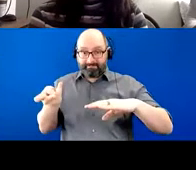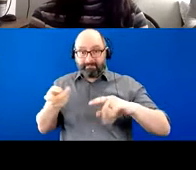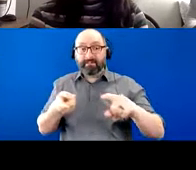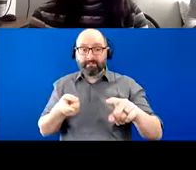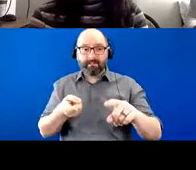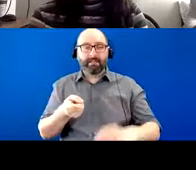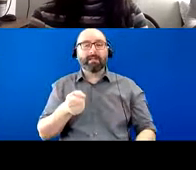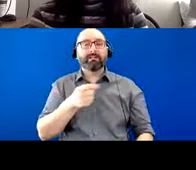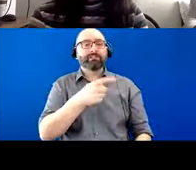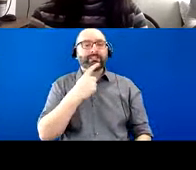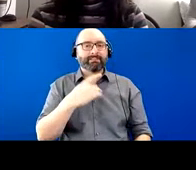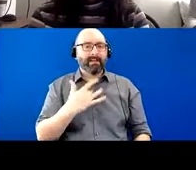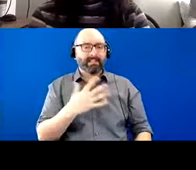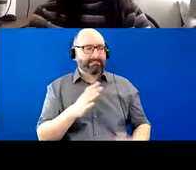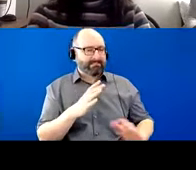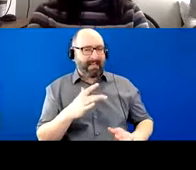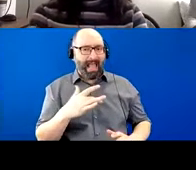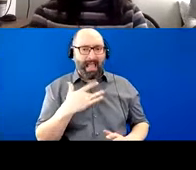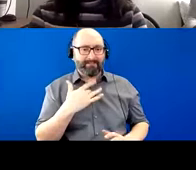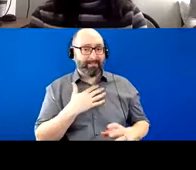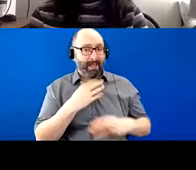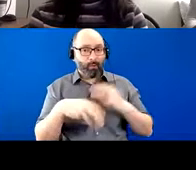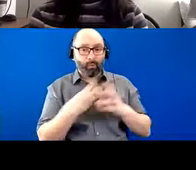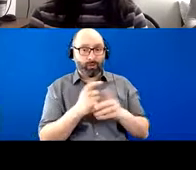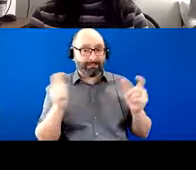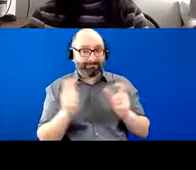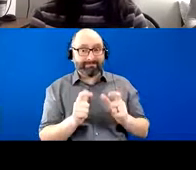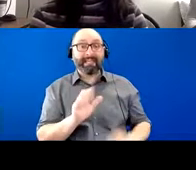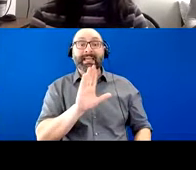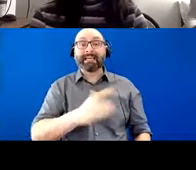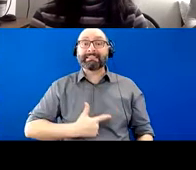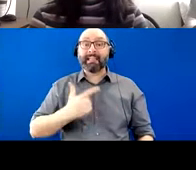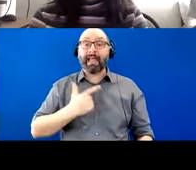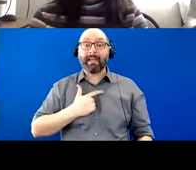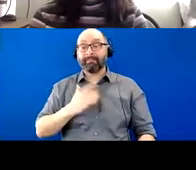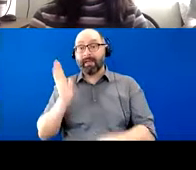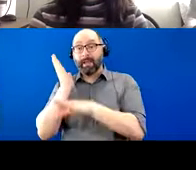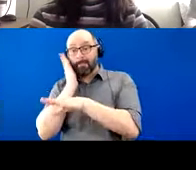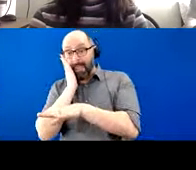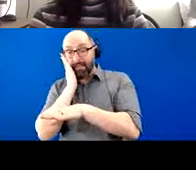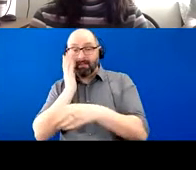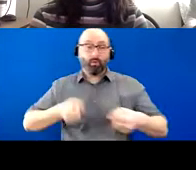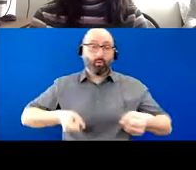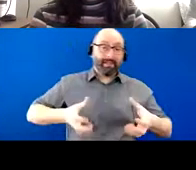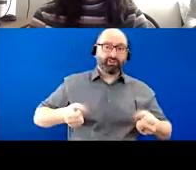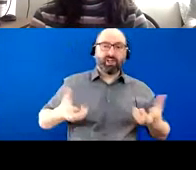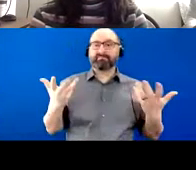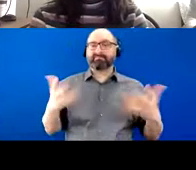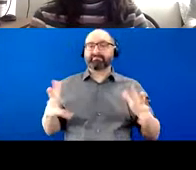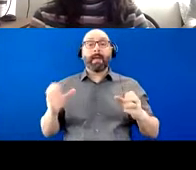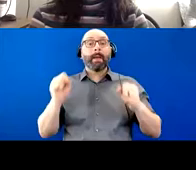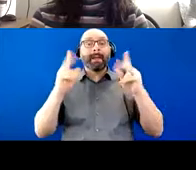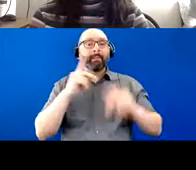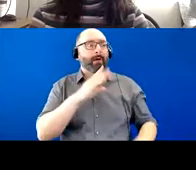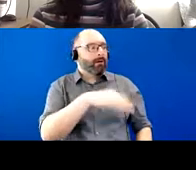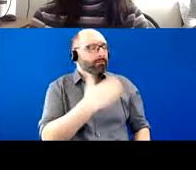feel like my world is shrinking. His life is the bed and the wheelchair and that's it. Um, everyone keeps telling me what a great job I'm doing,